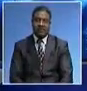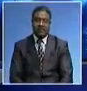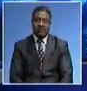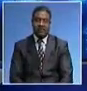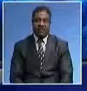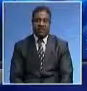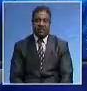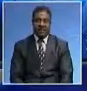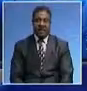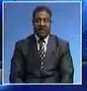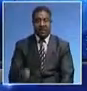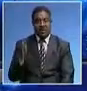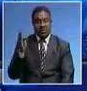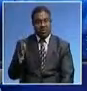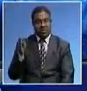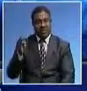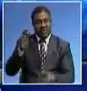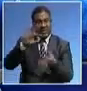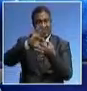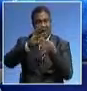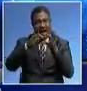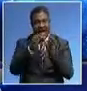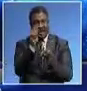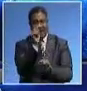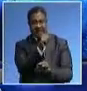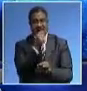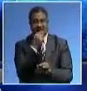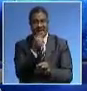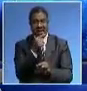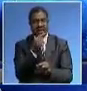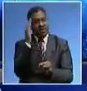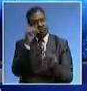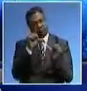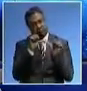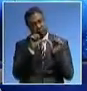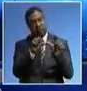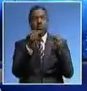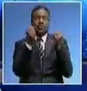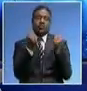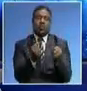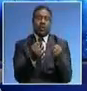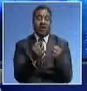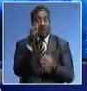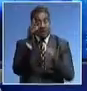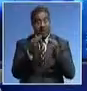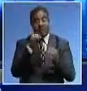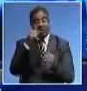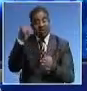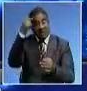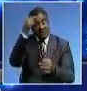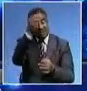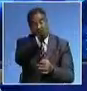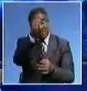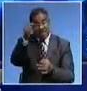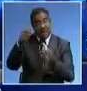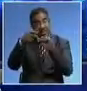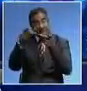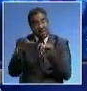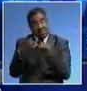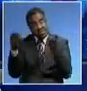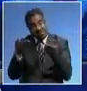The UPND alliance says it will remain intact regardless of whether or not the allocation of government positions will be balanced.